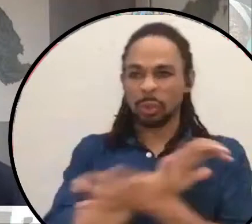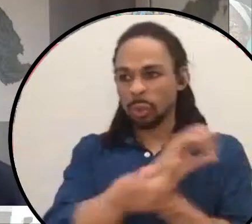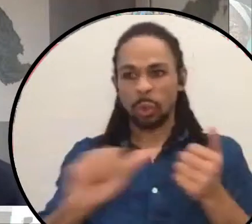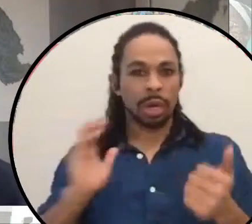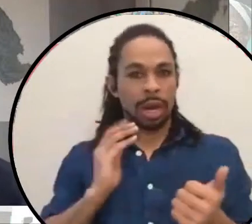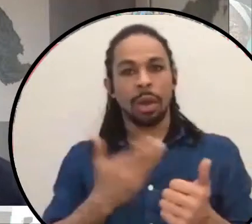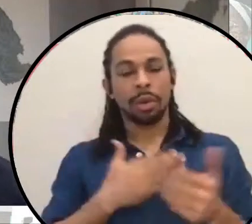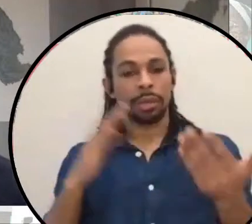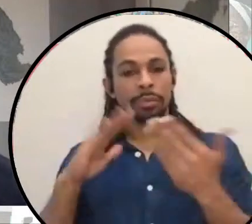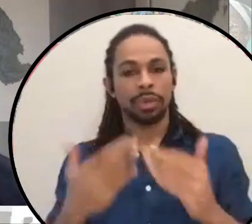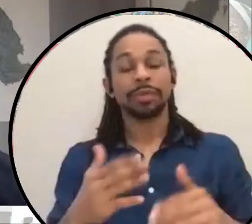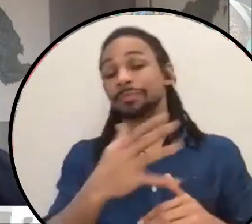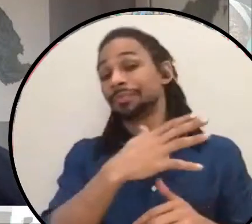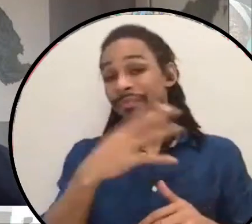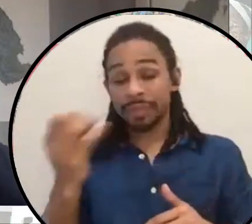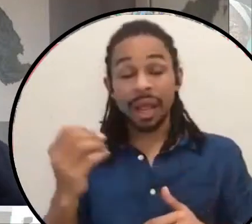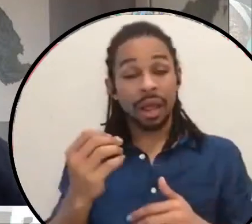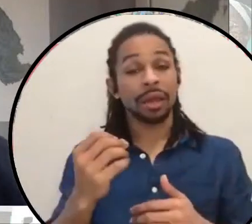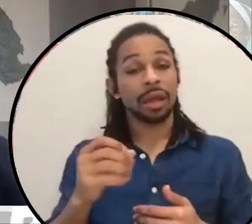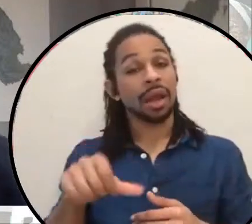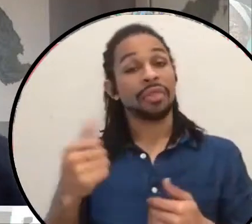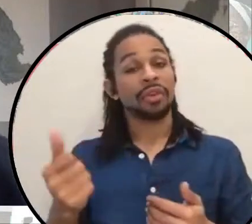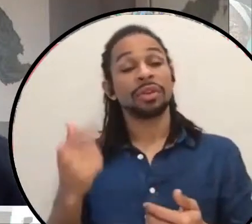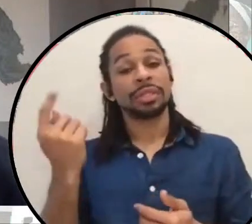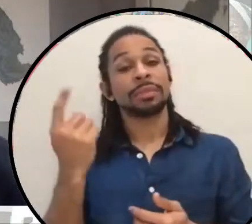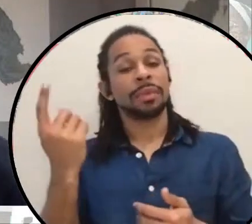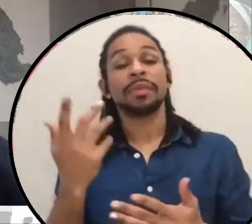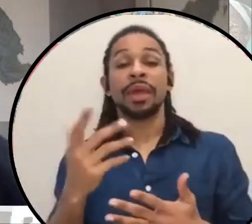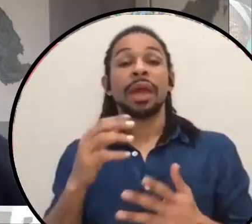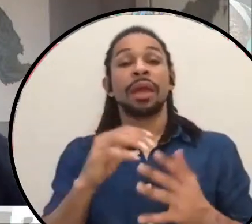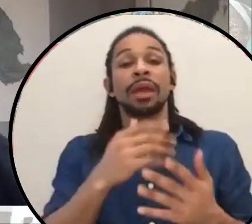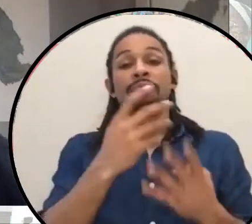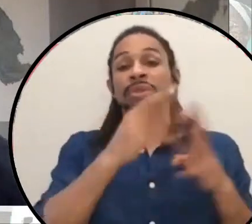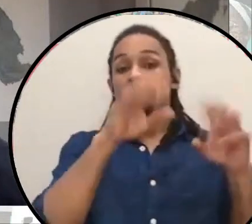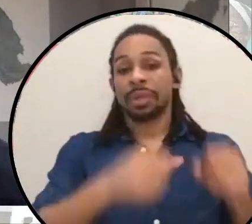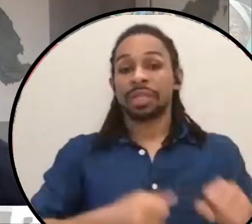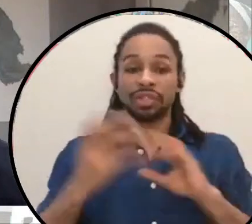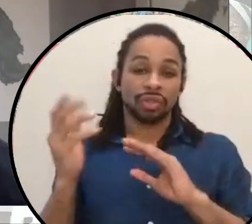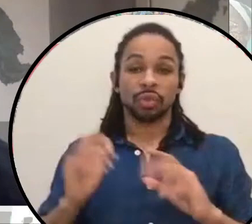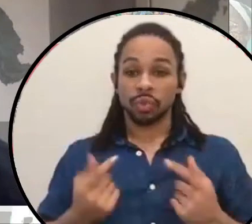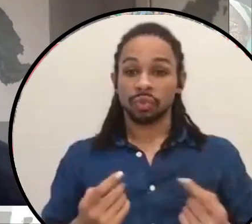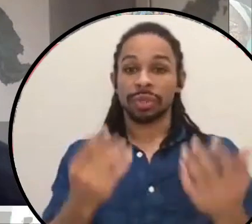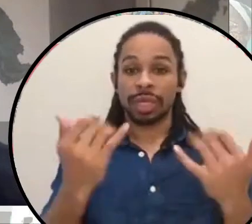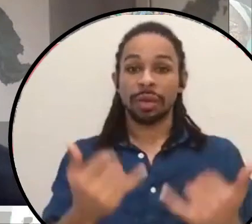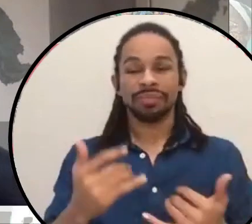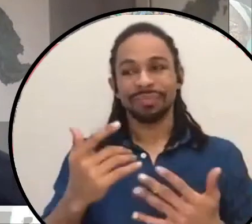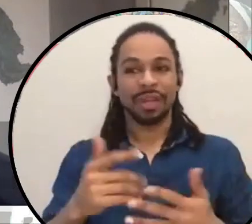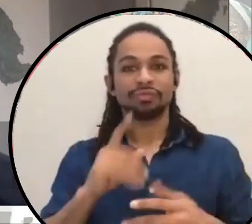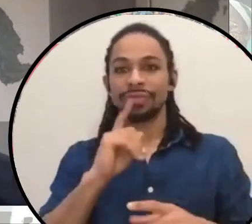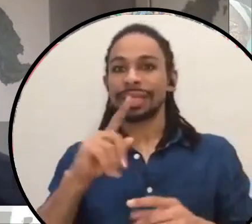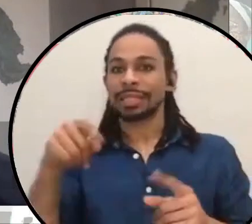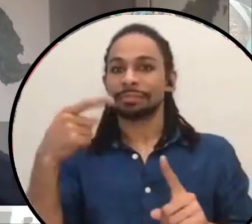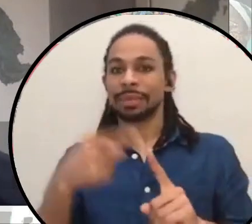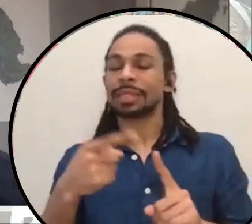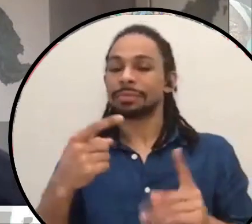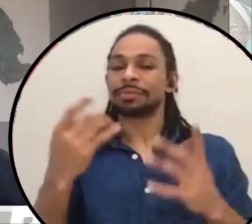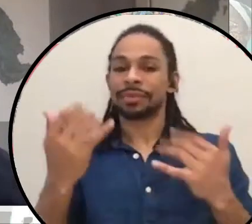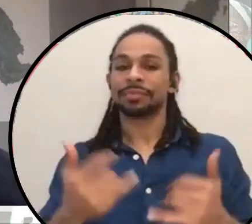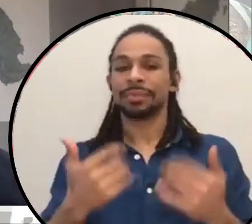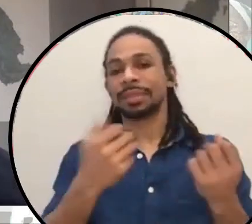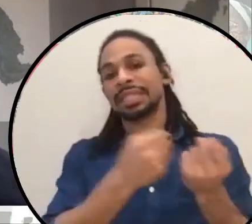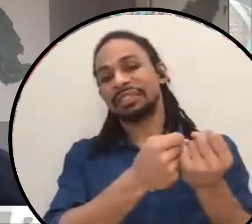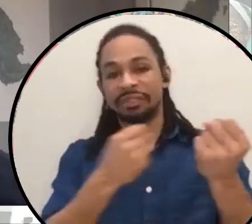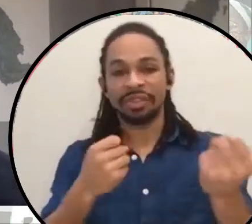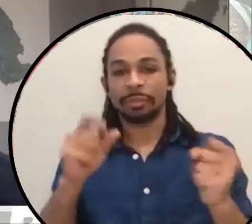so important that abolitionists are doing, and I think it's more visible during this defund the police moment is talking about how